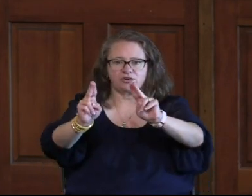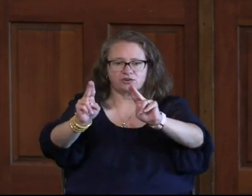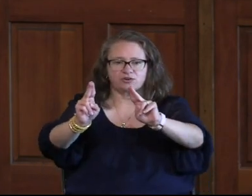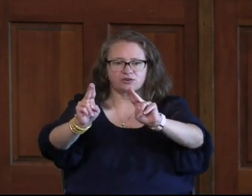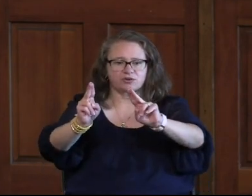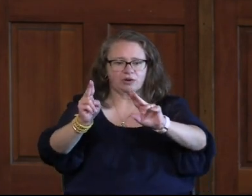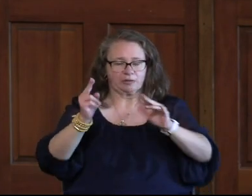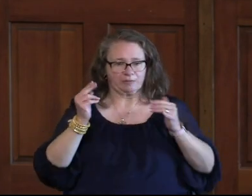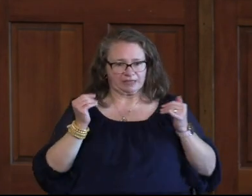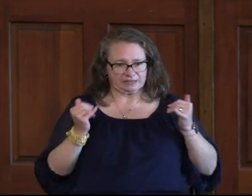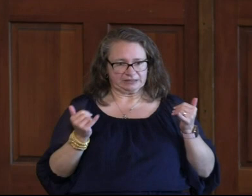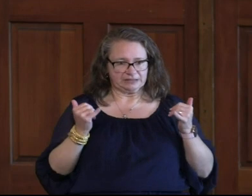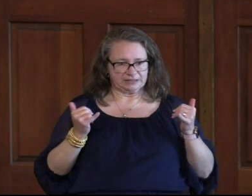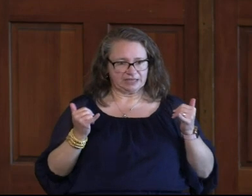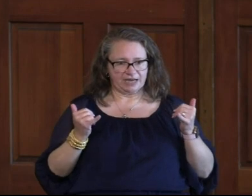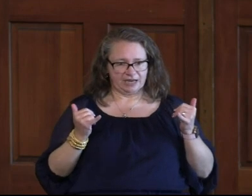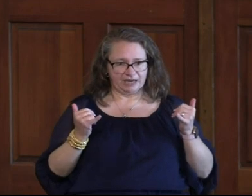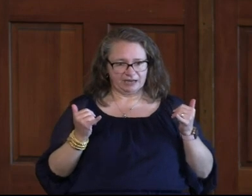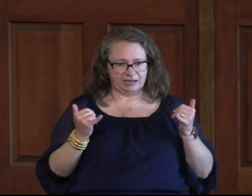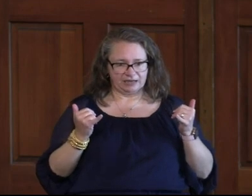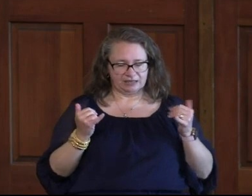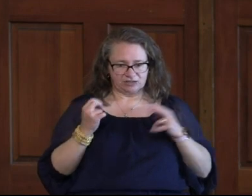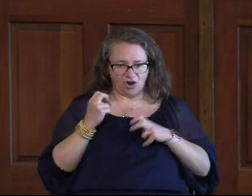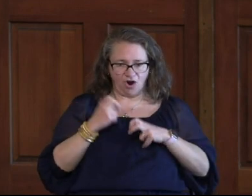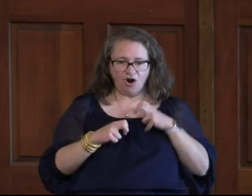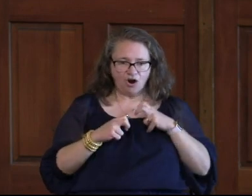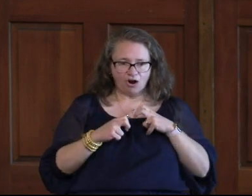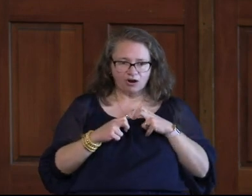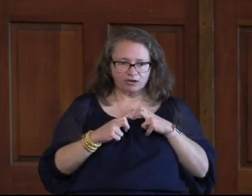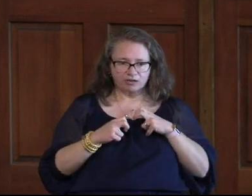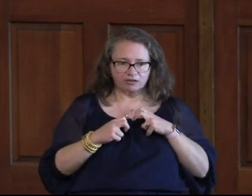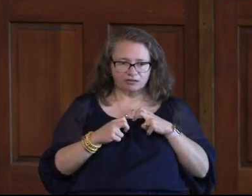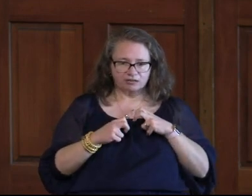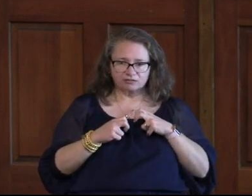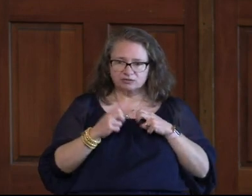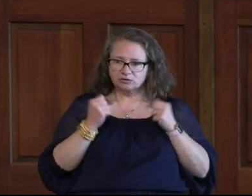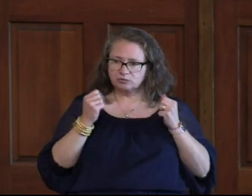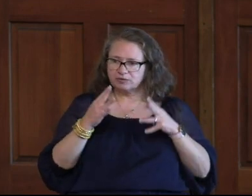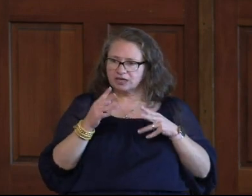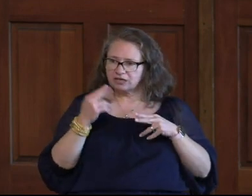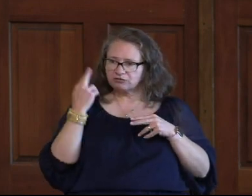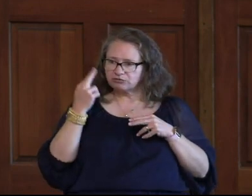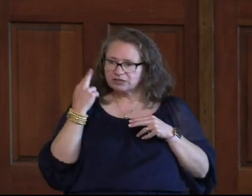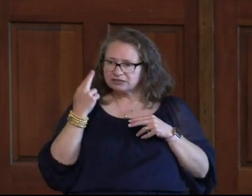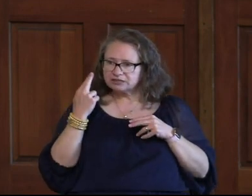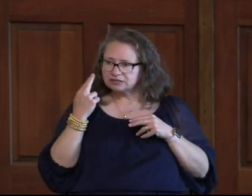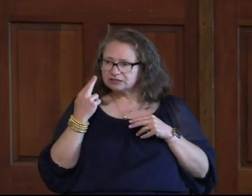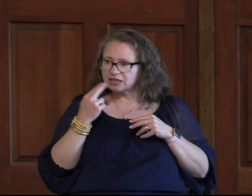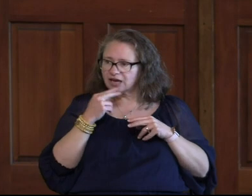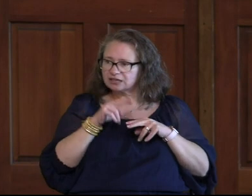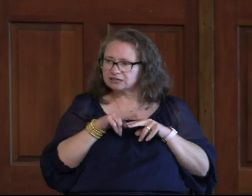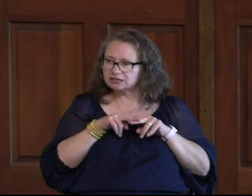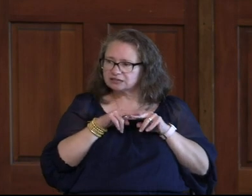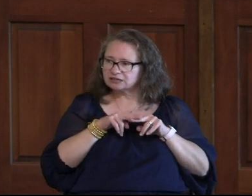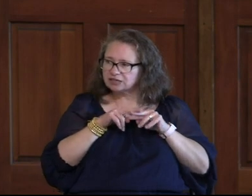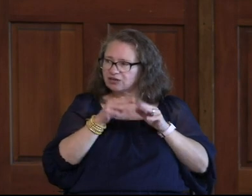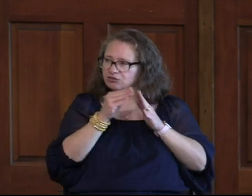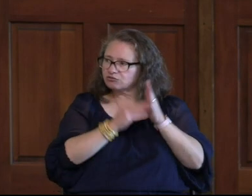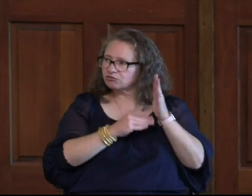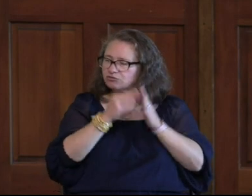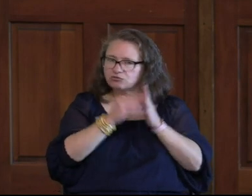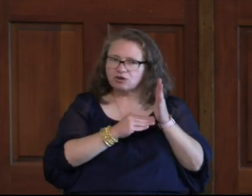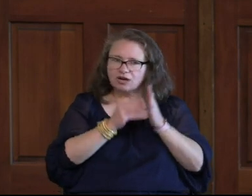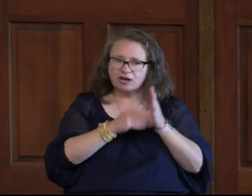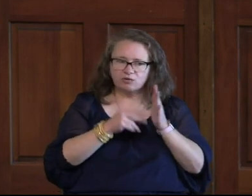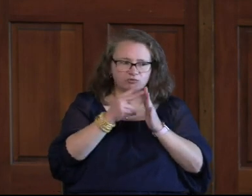But today is a day That is hard For so many different reasons And I just sat there And wrote a bunch of them down